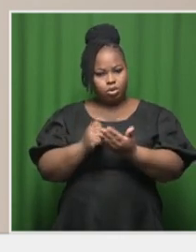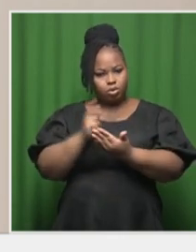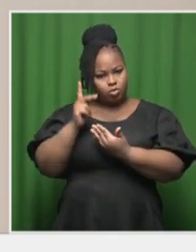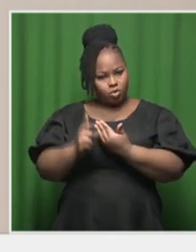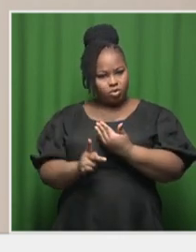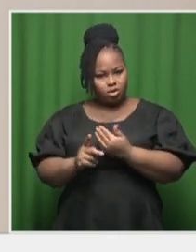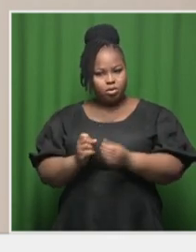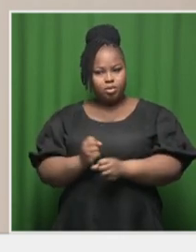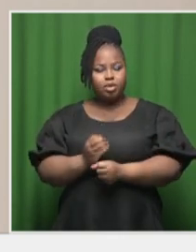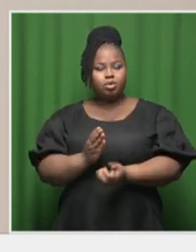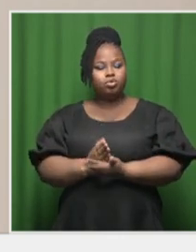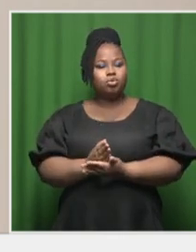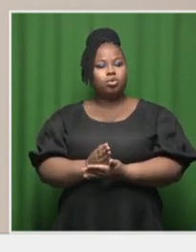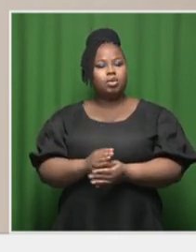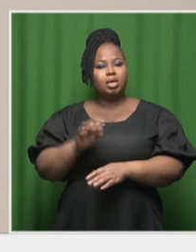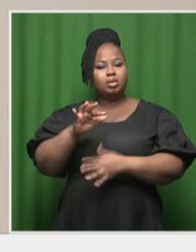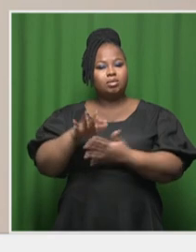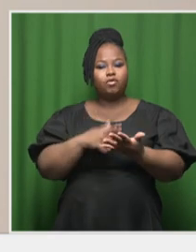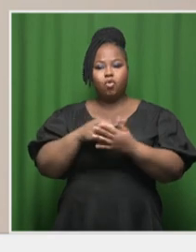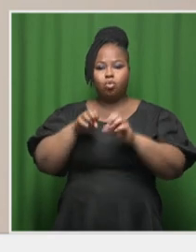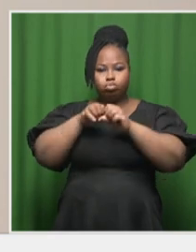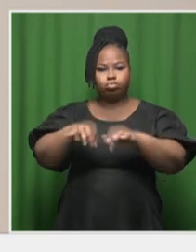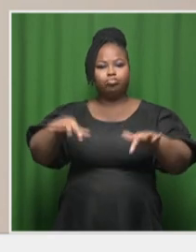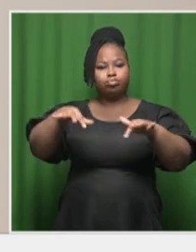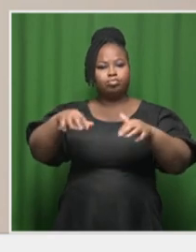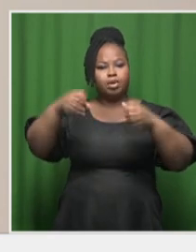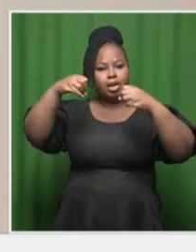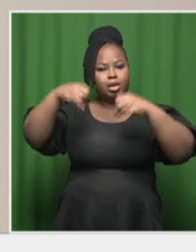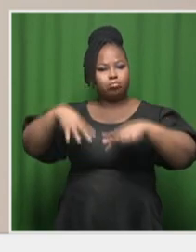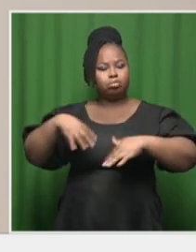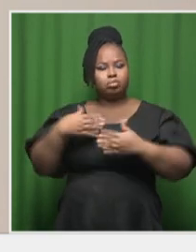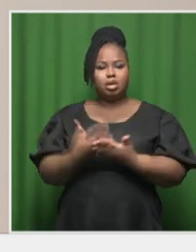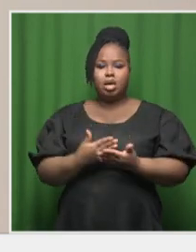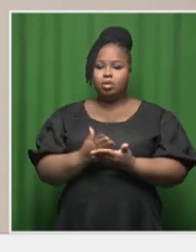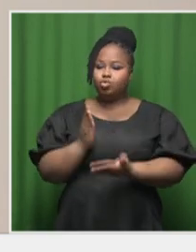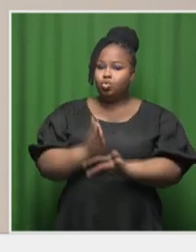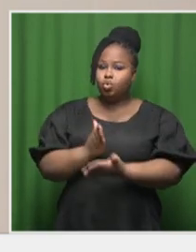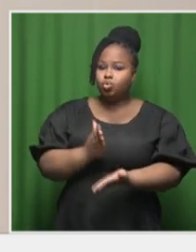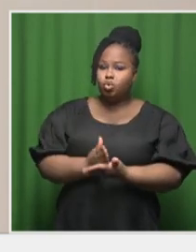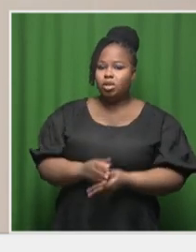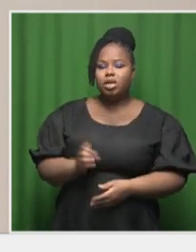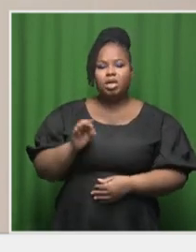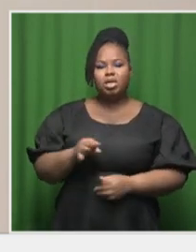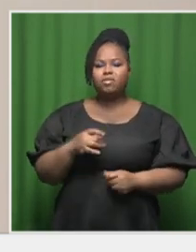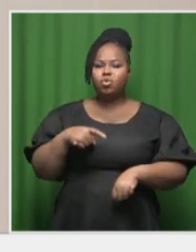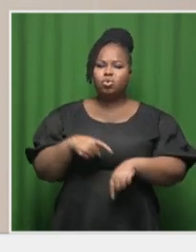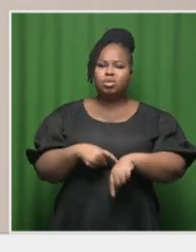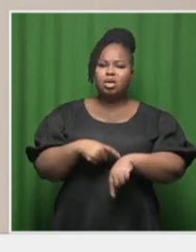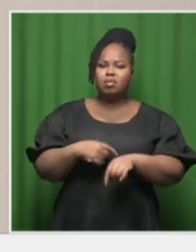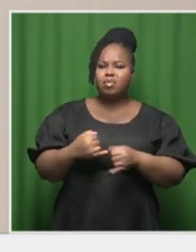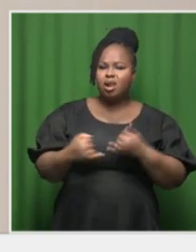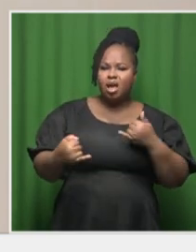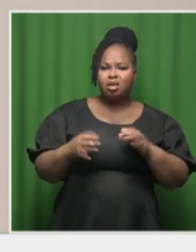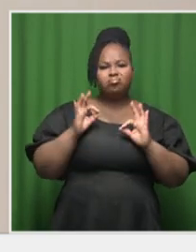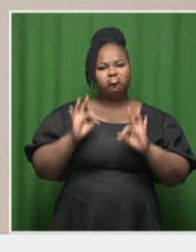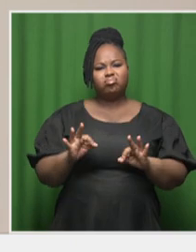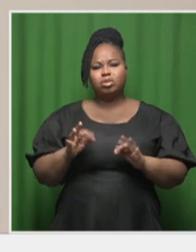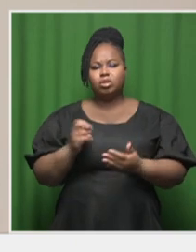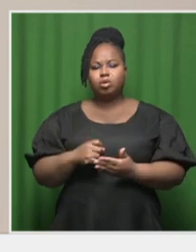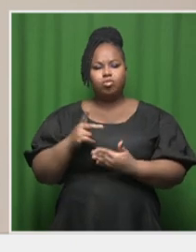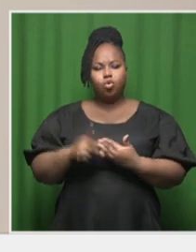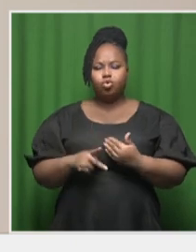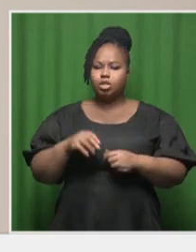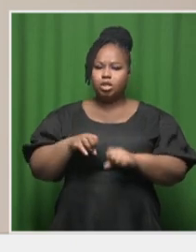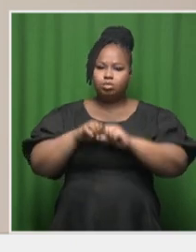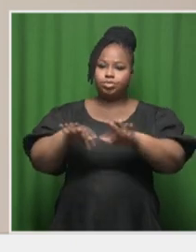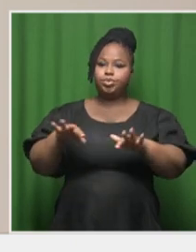that it gets onto the grid. So, that's why we need that guarantee. If you don't default, you're meeting your timelines, you get your project to the grid